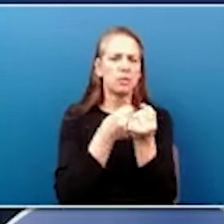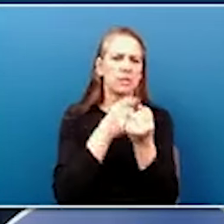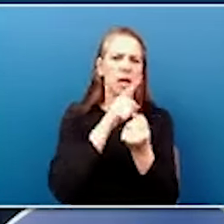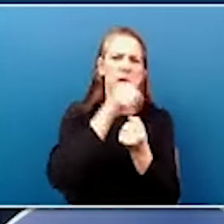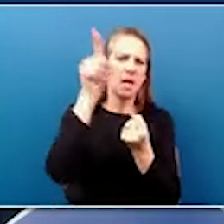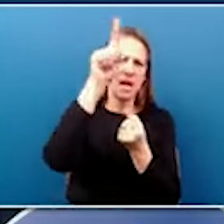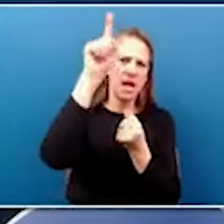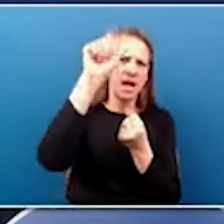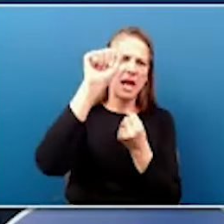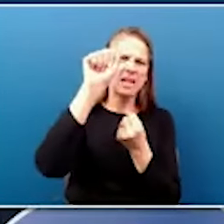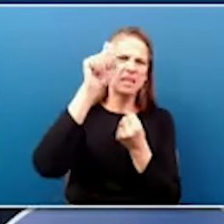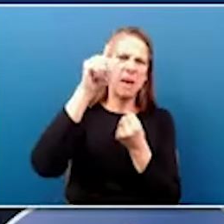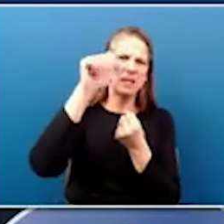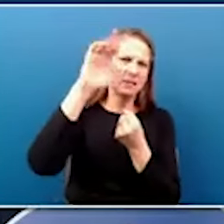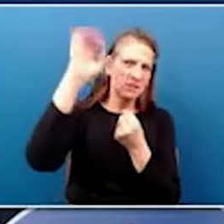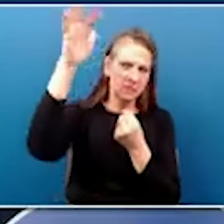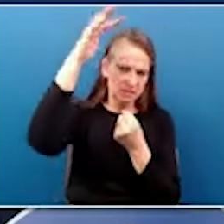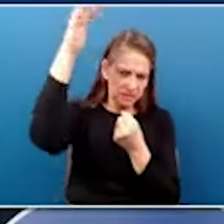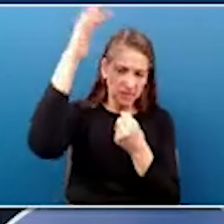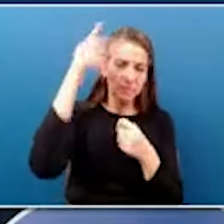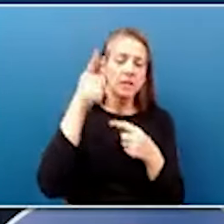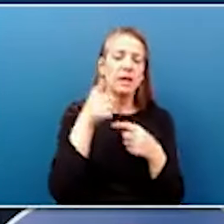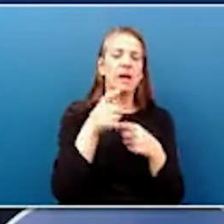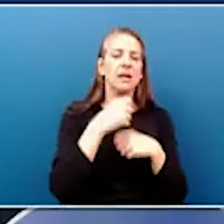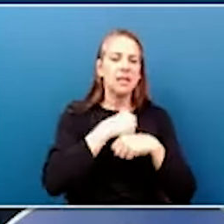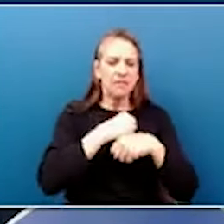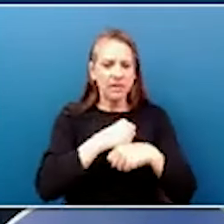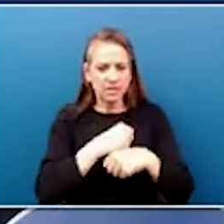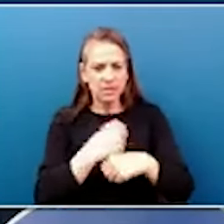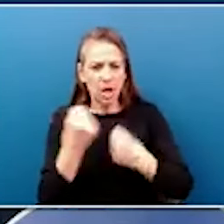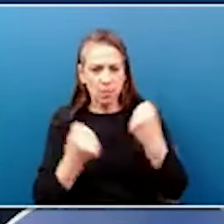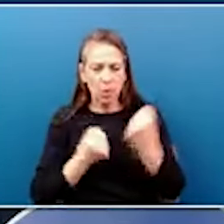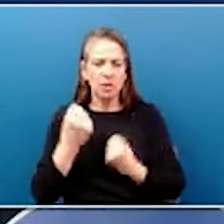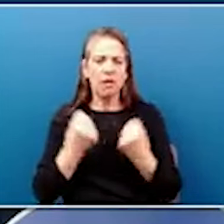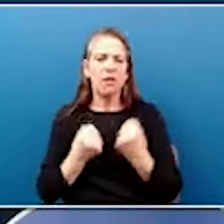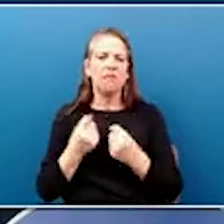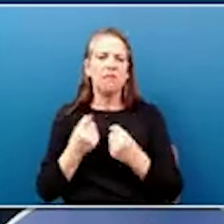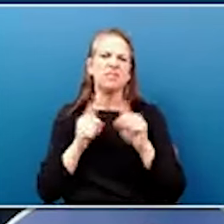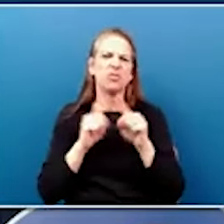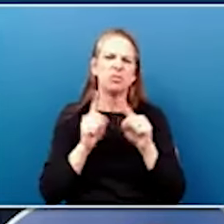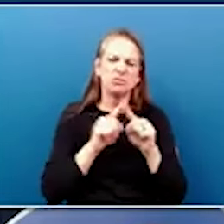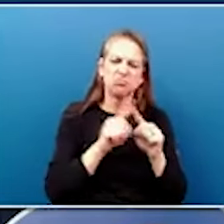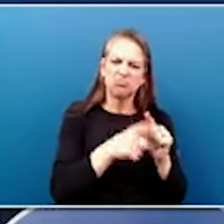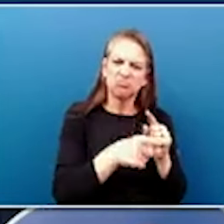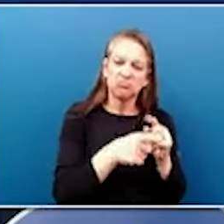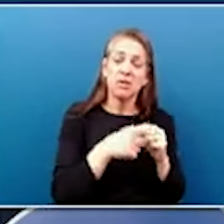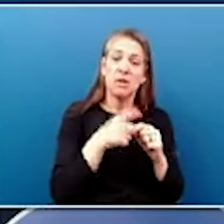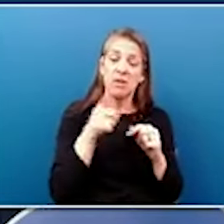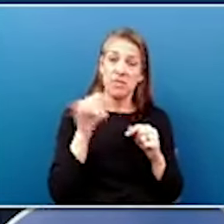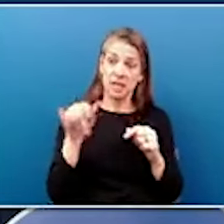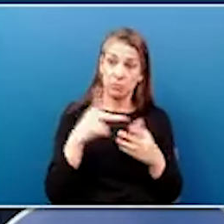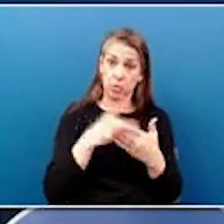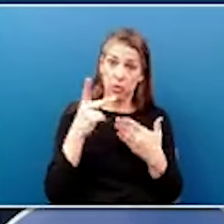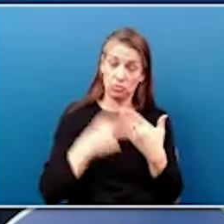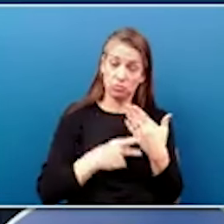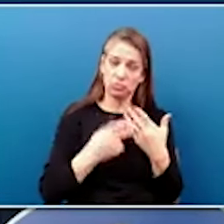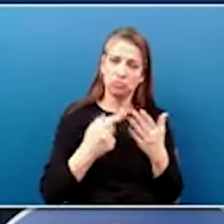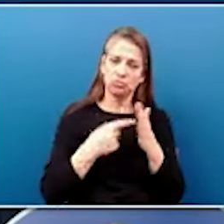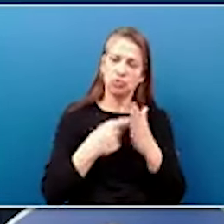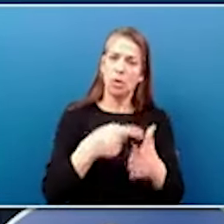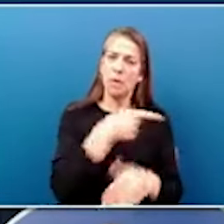aircraft, defense, automotive and general industrial applications. This project shows the growth of Kentucky's metals sector